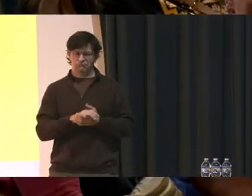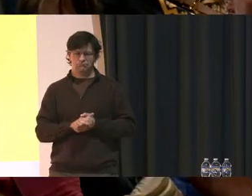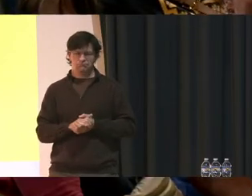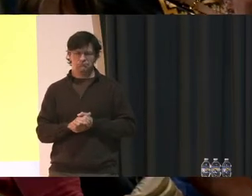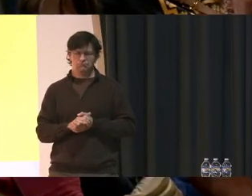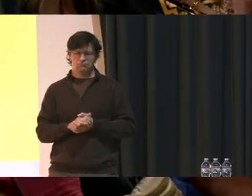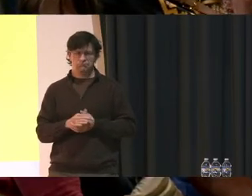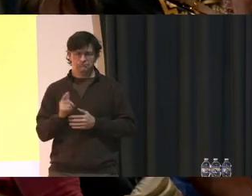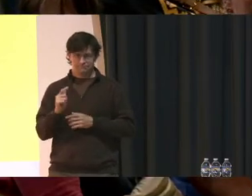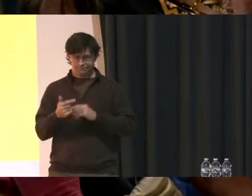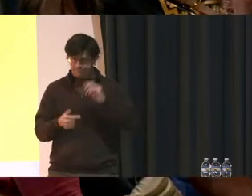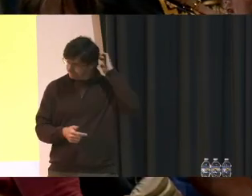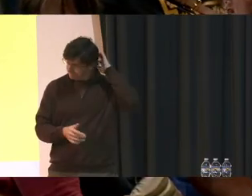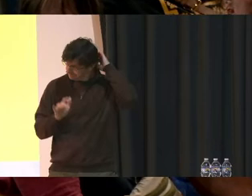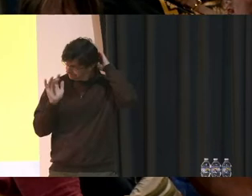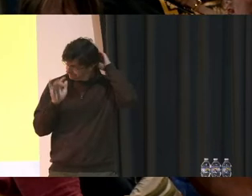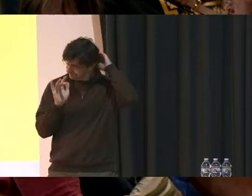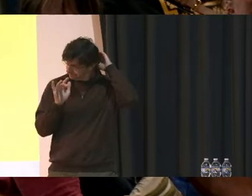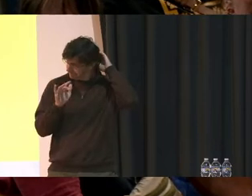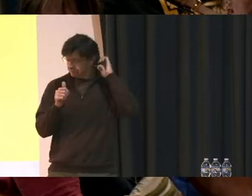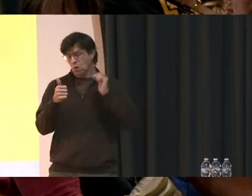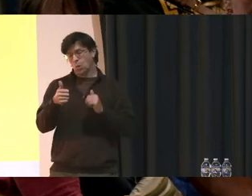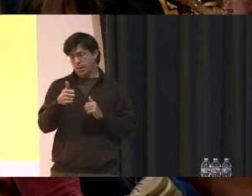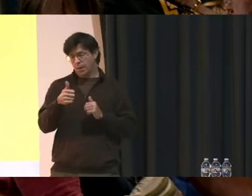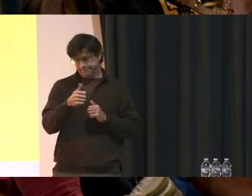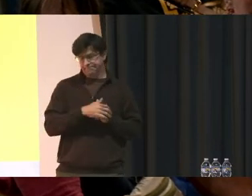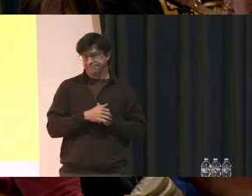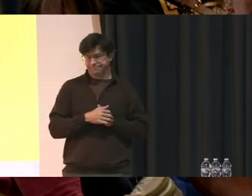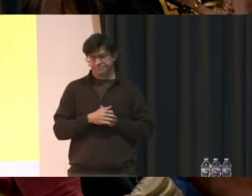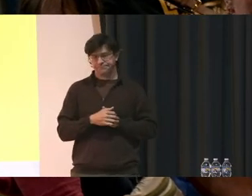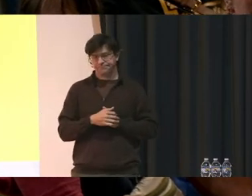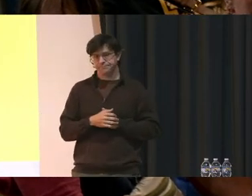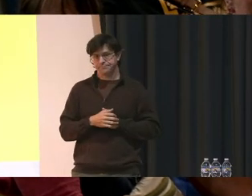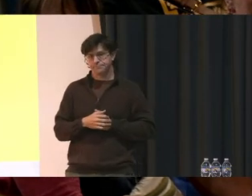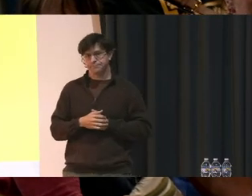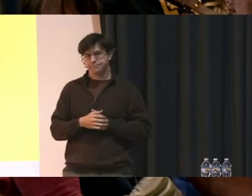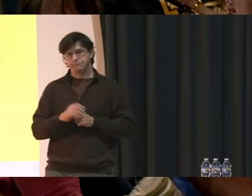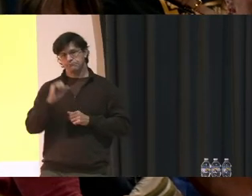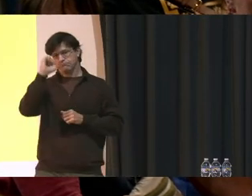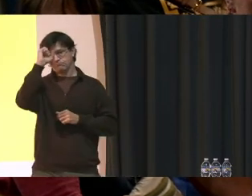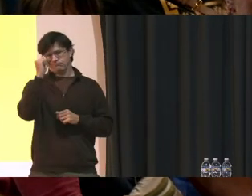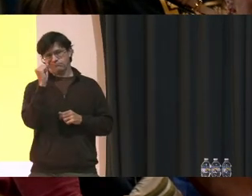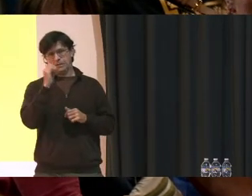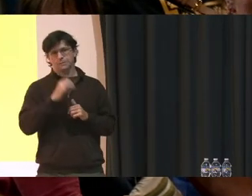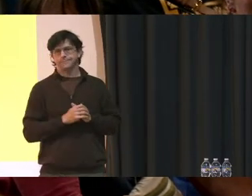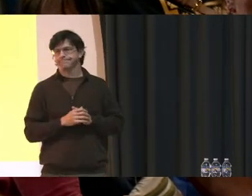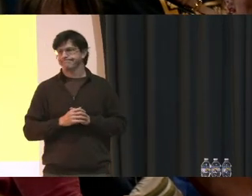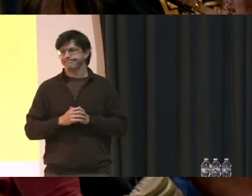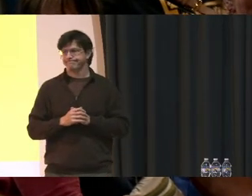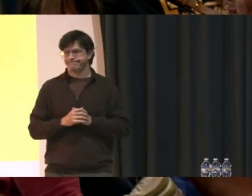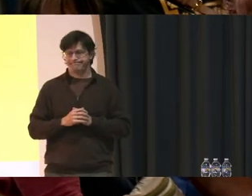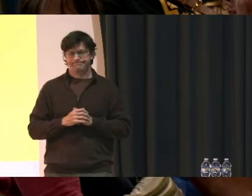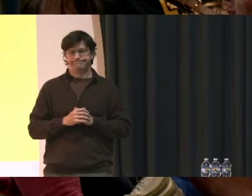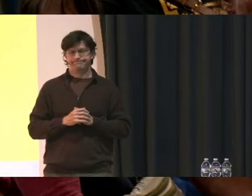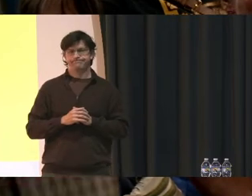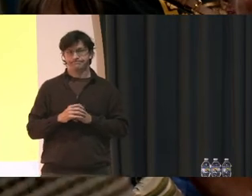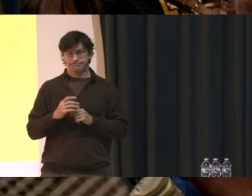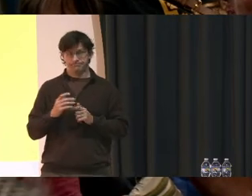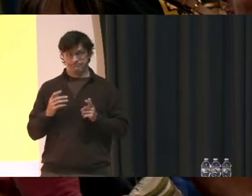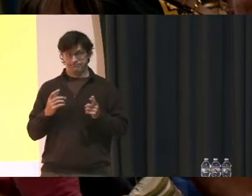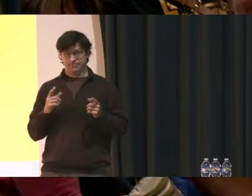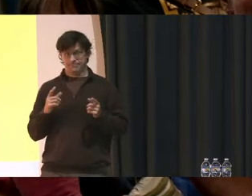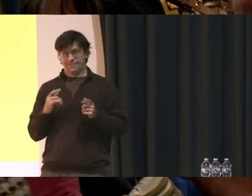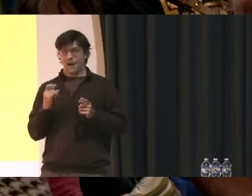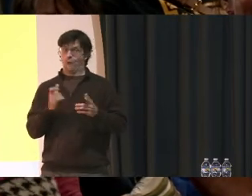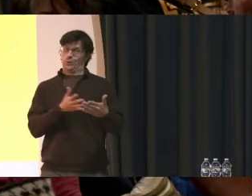You may have to hit the button. It's on. It's on. Tilt it down just a little bit. You got it. Now